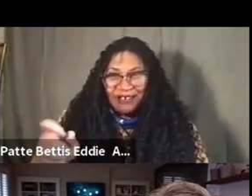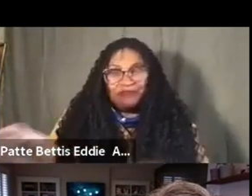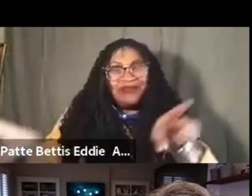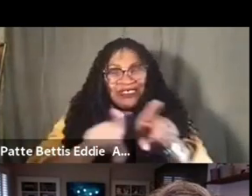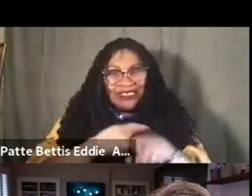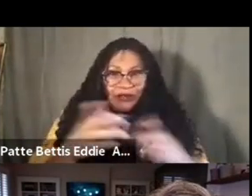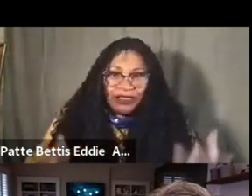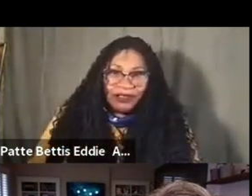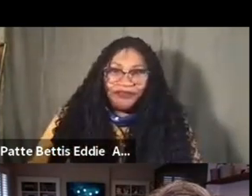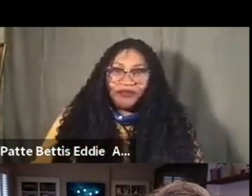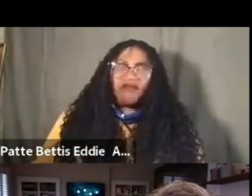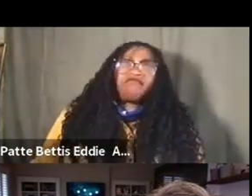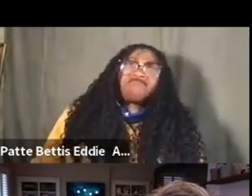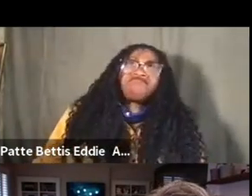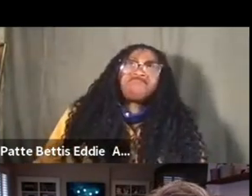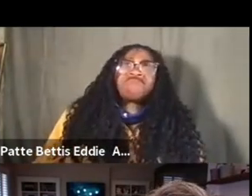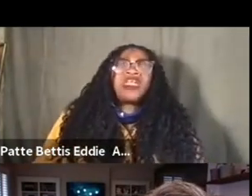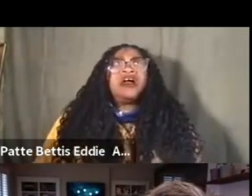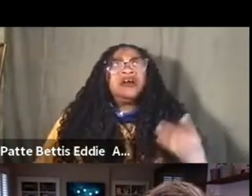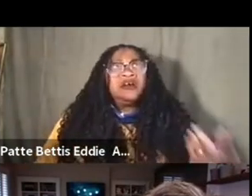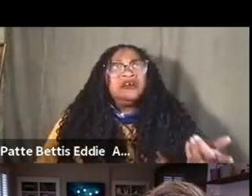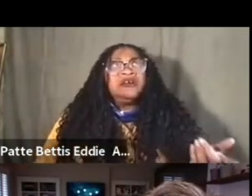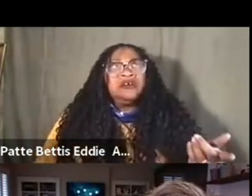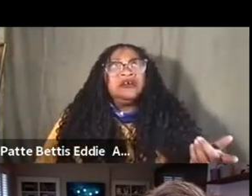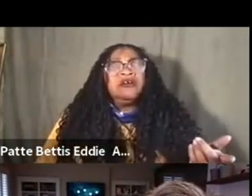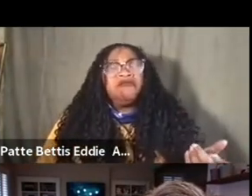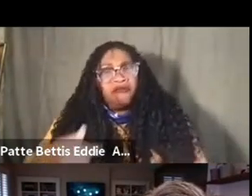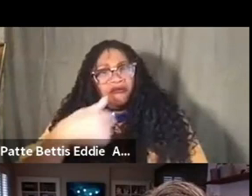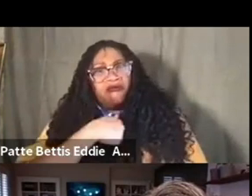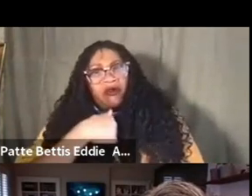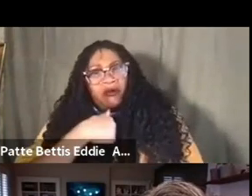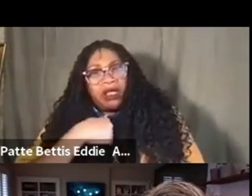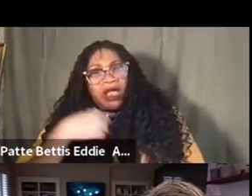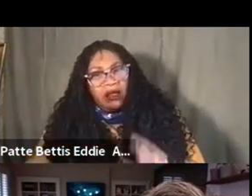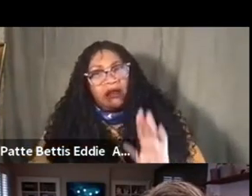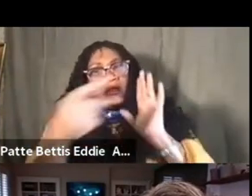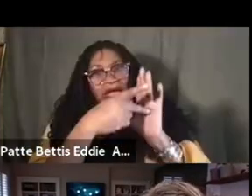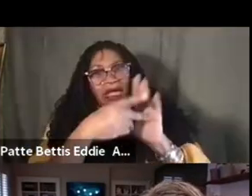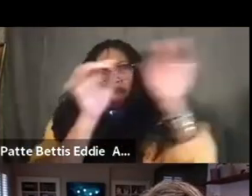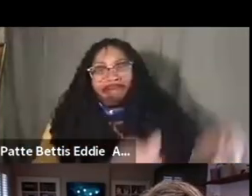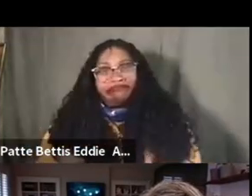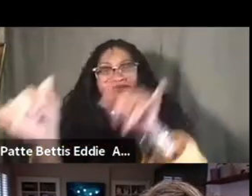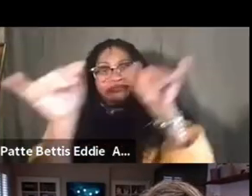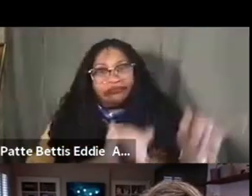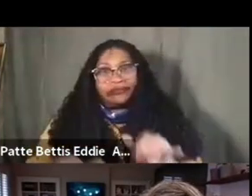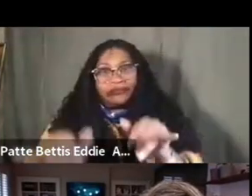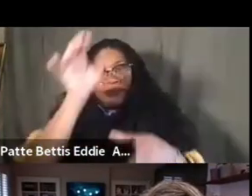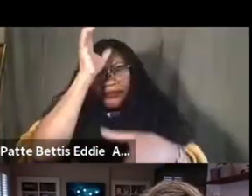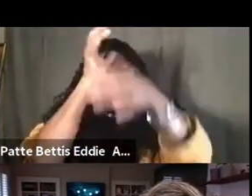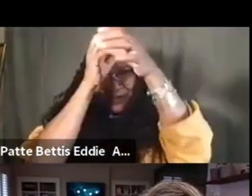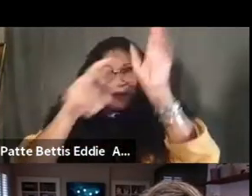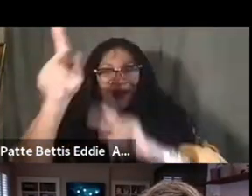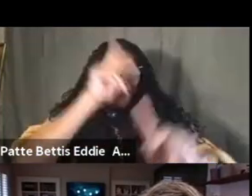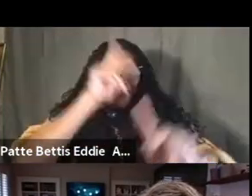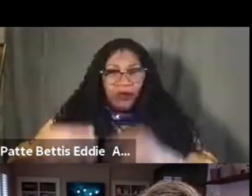Yeah, I mean, for me, um, I respond to and return to a lot of the same, you know, scholars and,